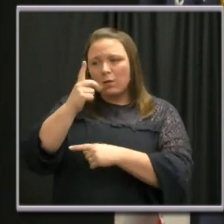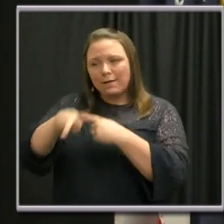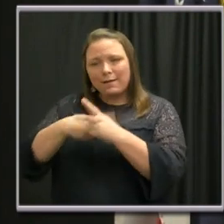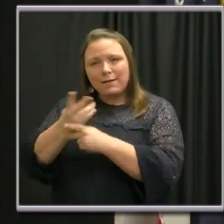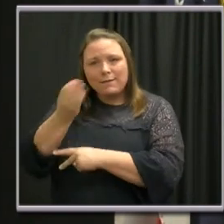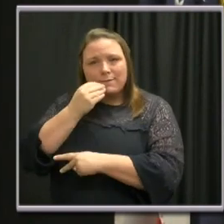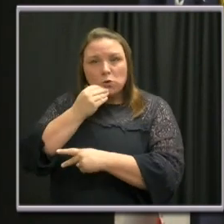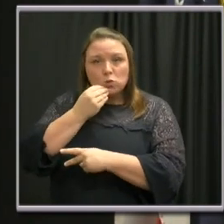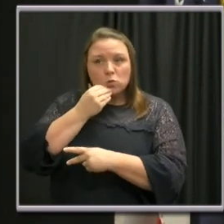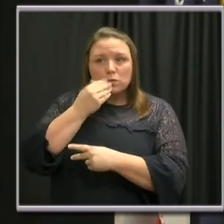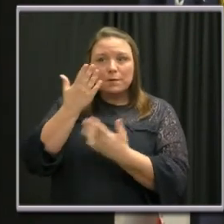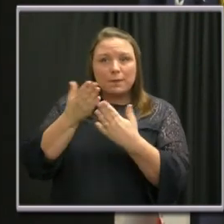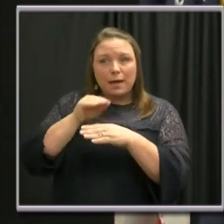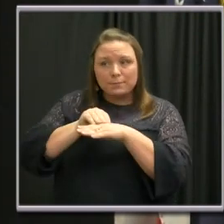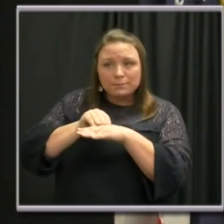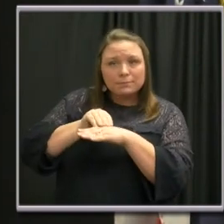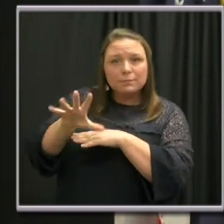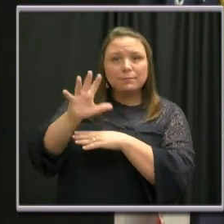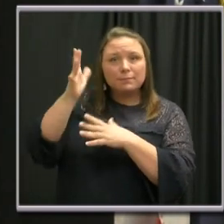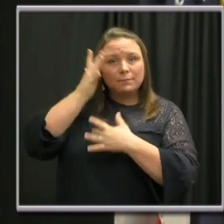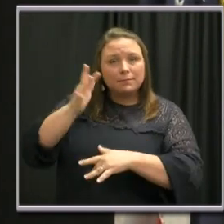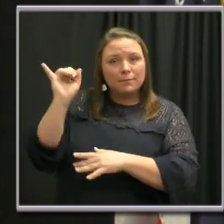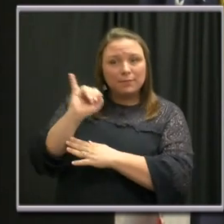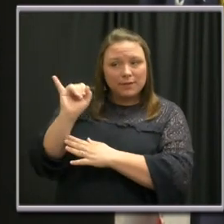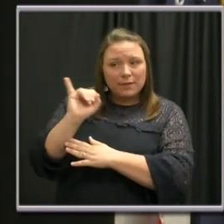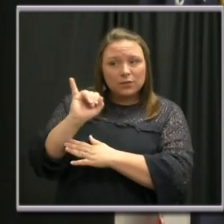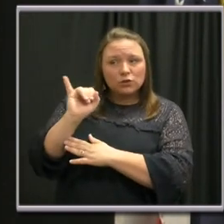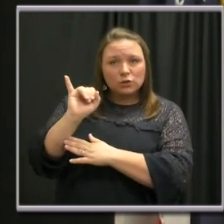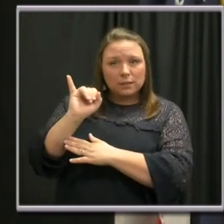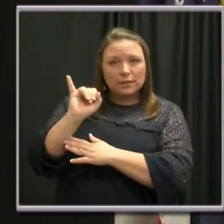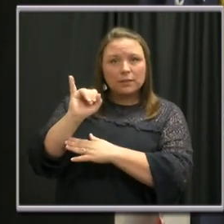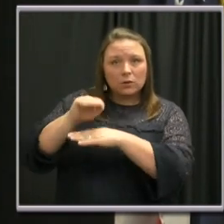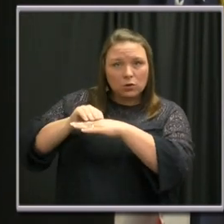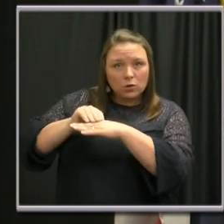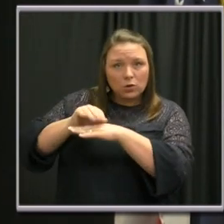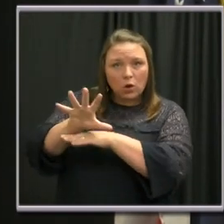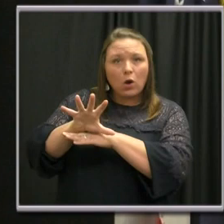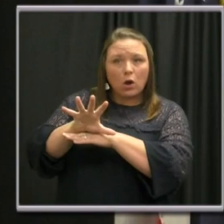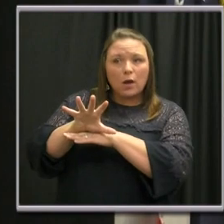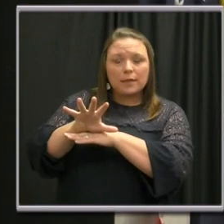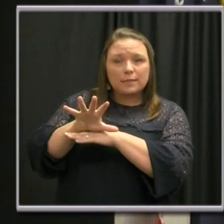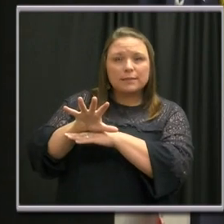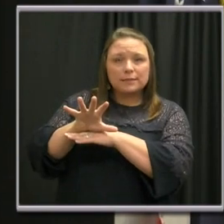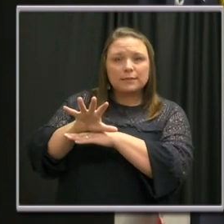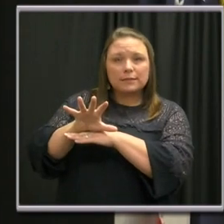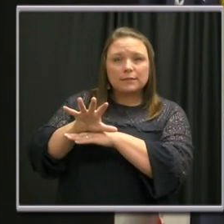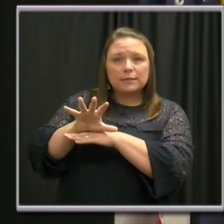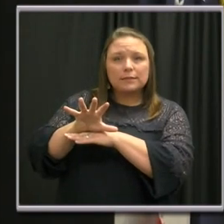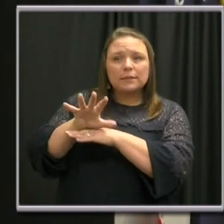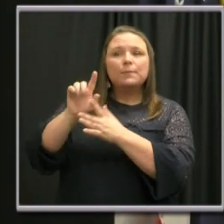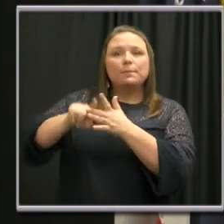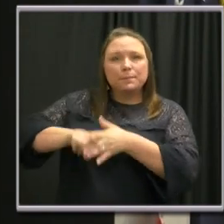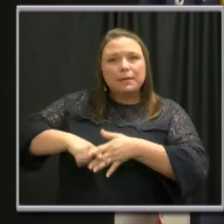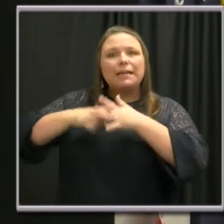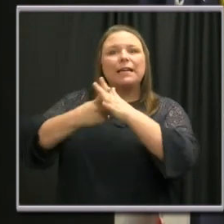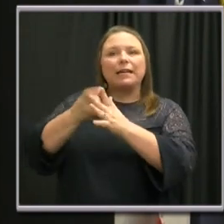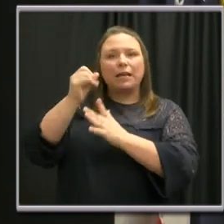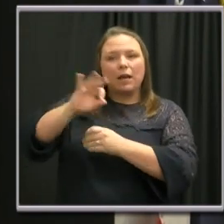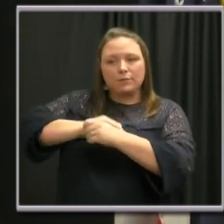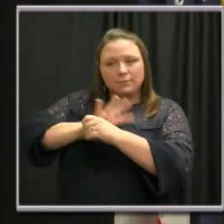might have given him an infection that caused him to become the index for the COVID-19